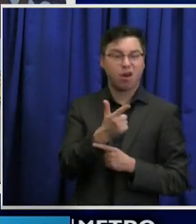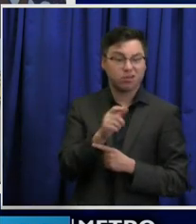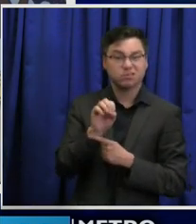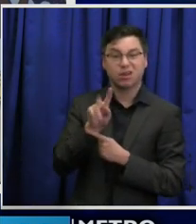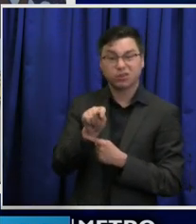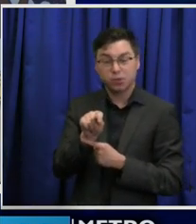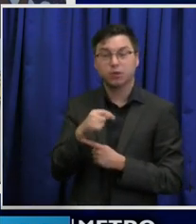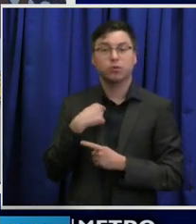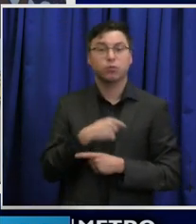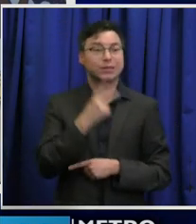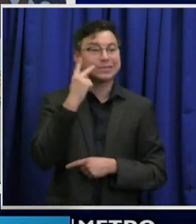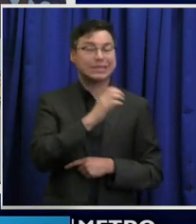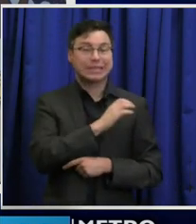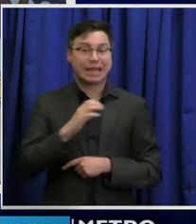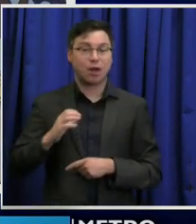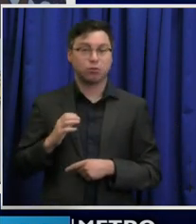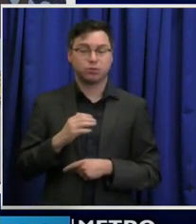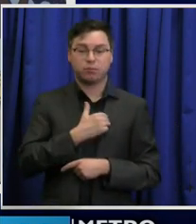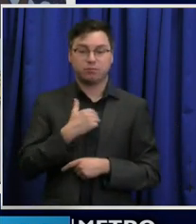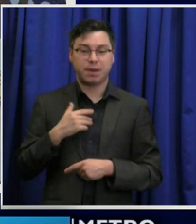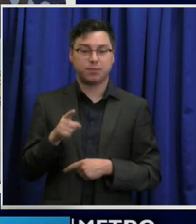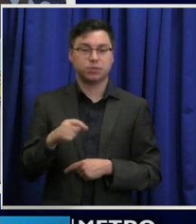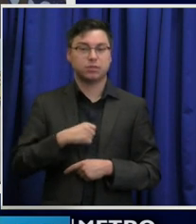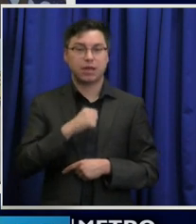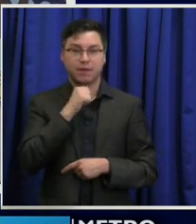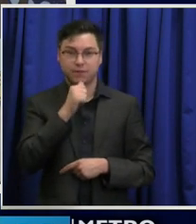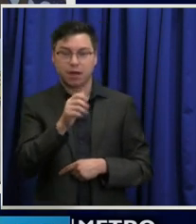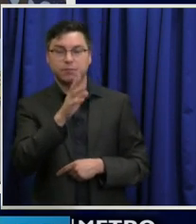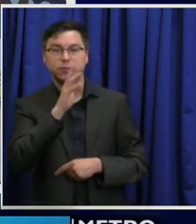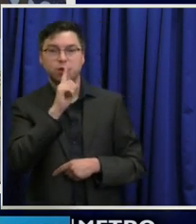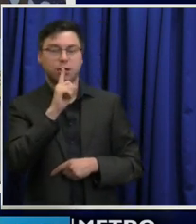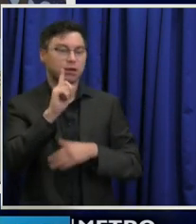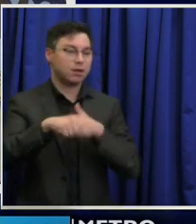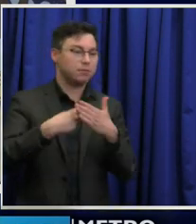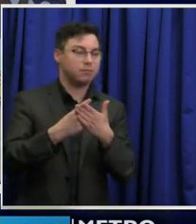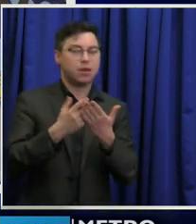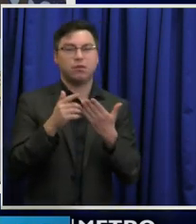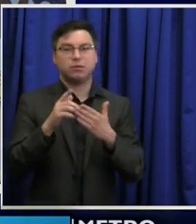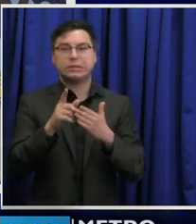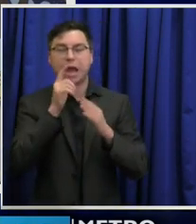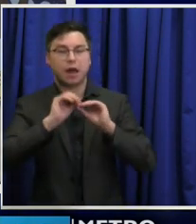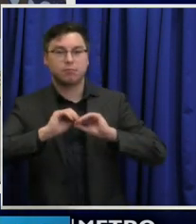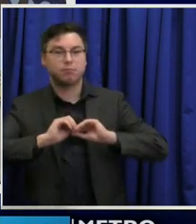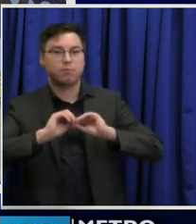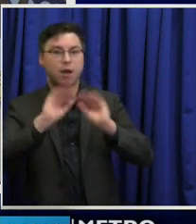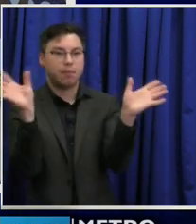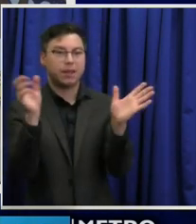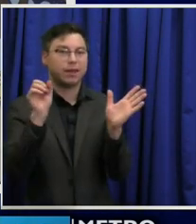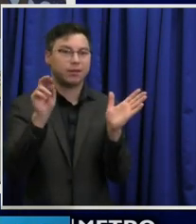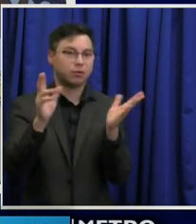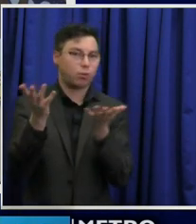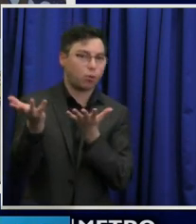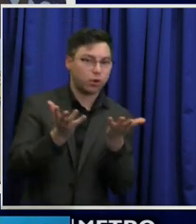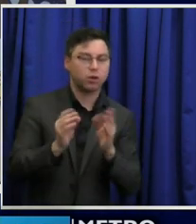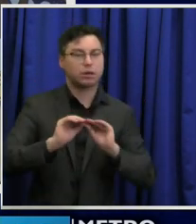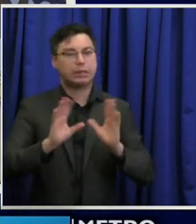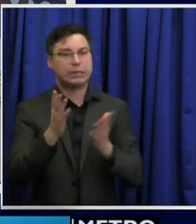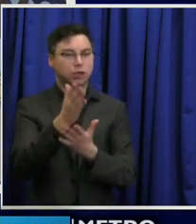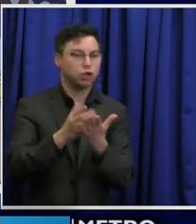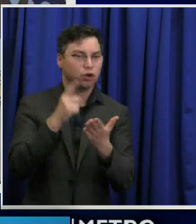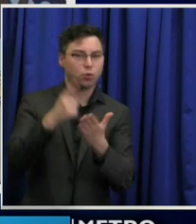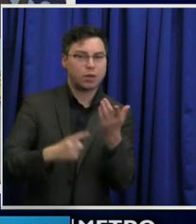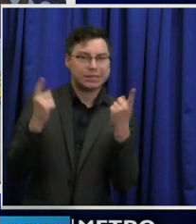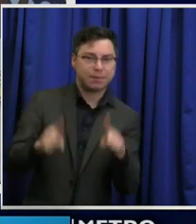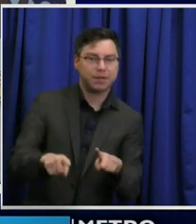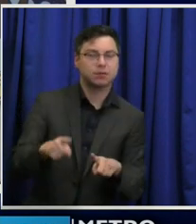are also saying this process hasn't been public or transparent. Can Mayor Cooper address these concerns and answer why this project has been on